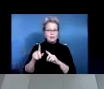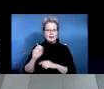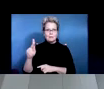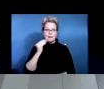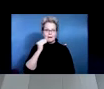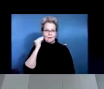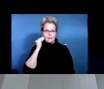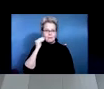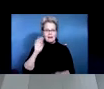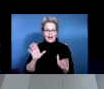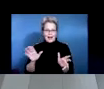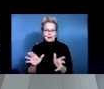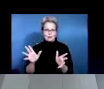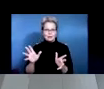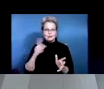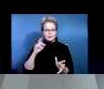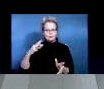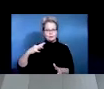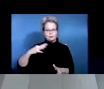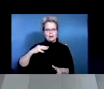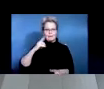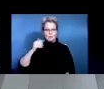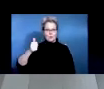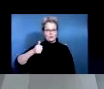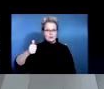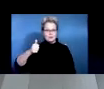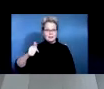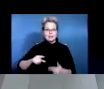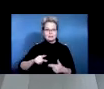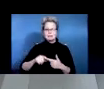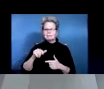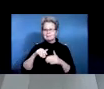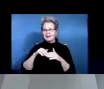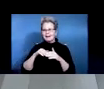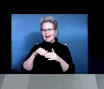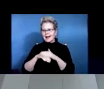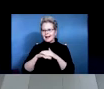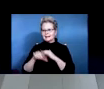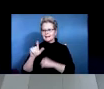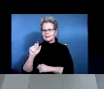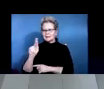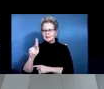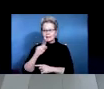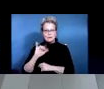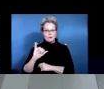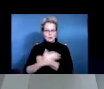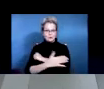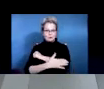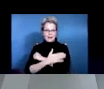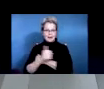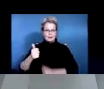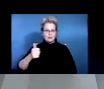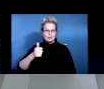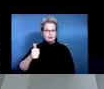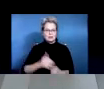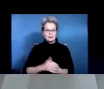for accessible community transportation through access link, but also through his county transportation. Um, Mr. G is a